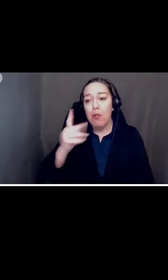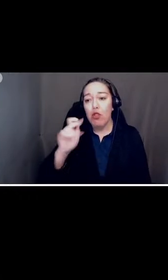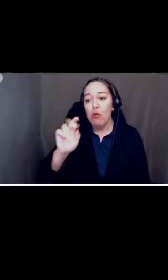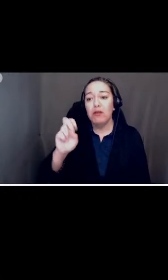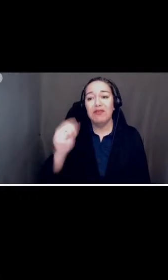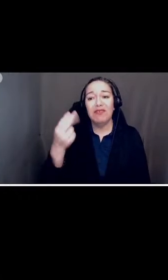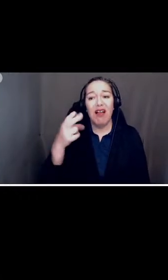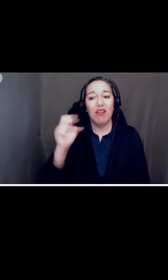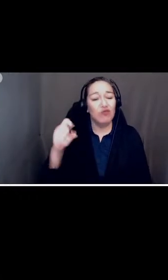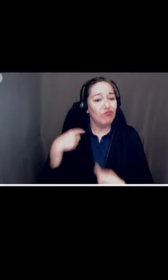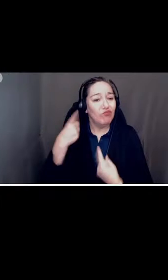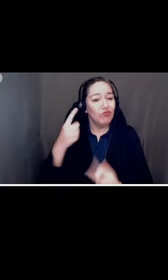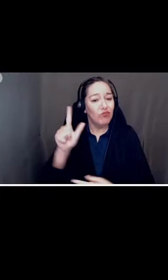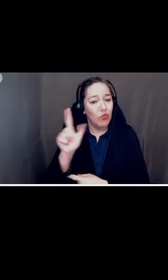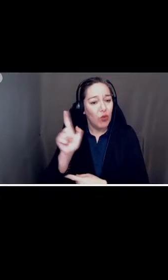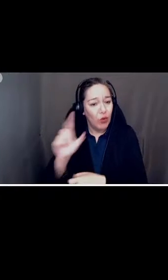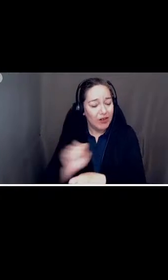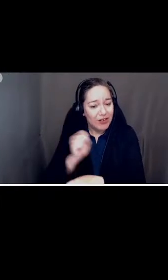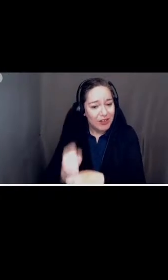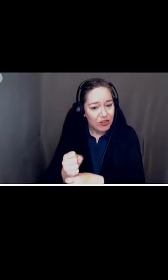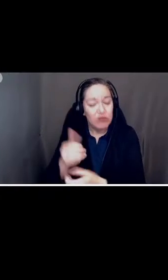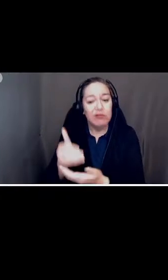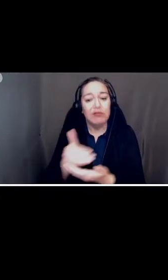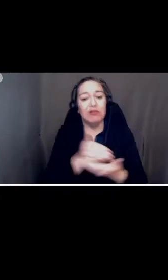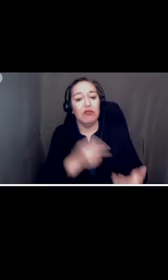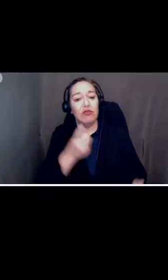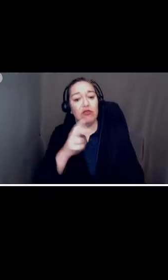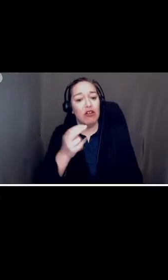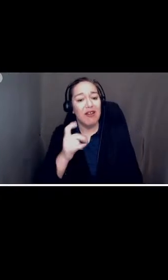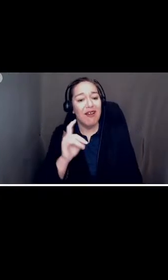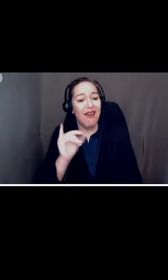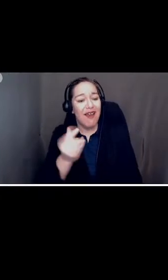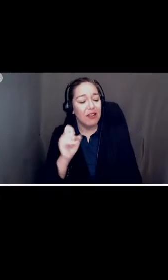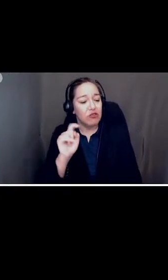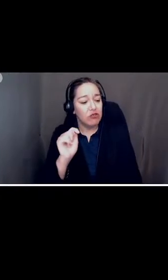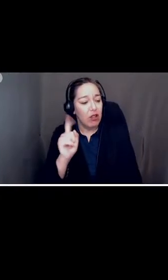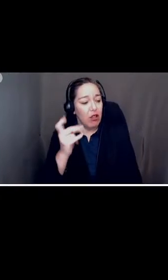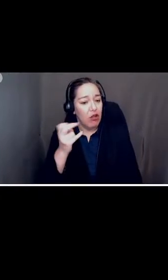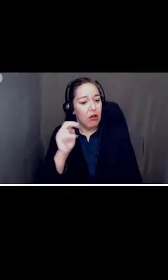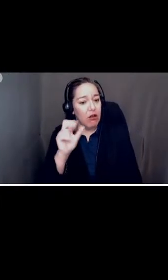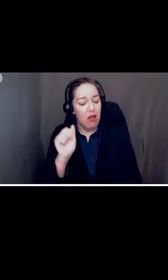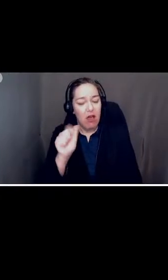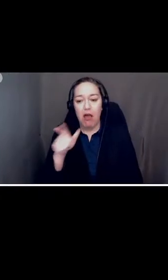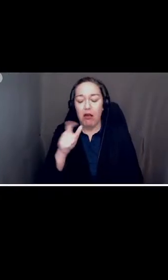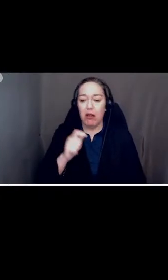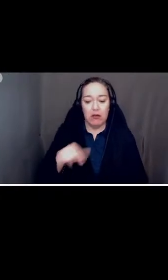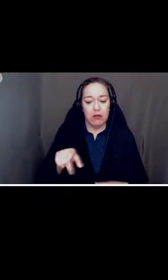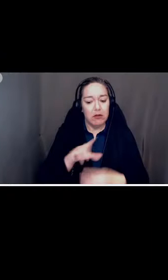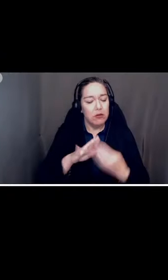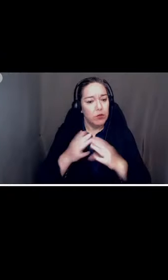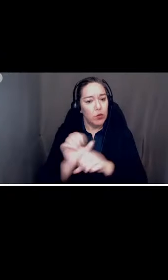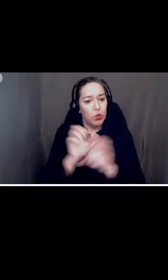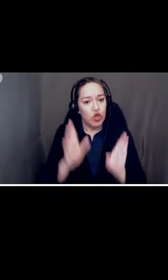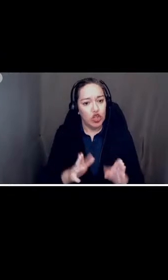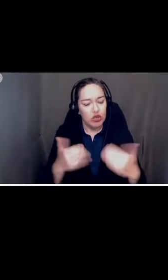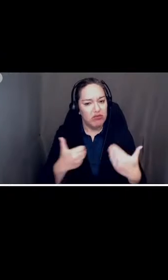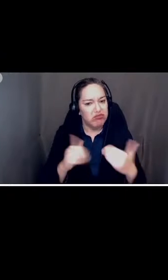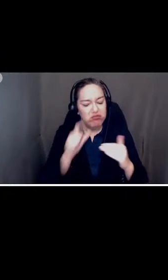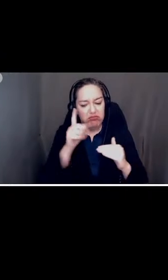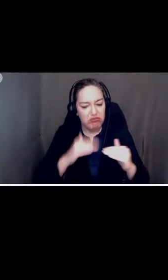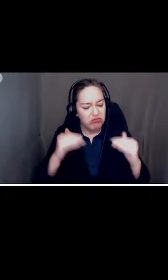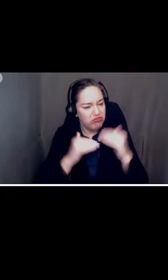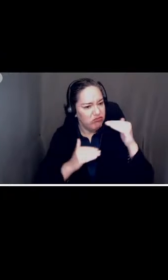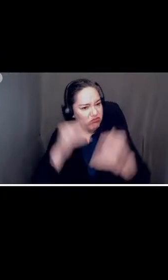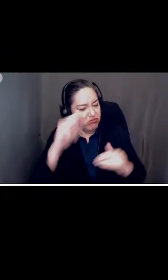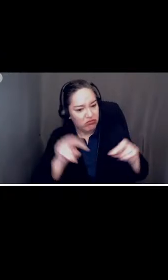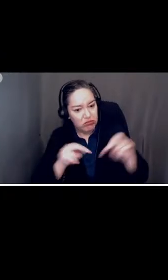21 years before the arrival of dr heidi strikwarda the english learners had suffered injustices as a language assistant i was not able